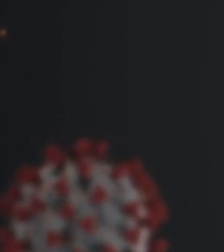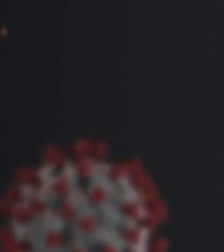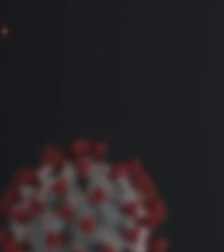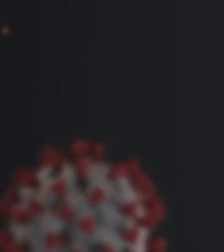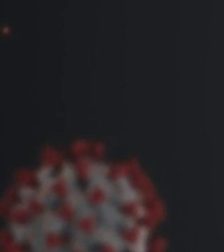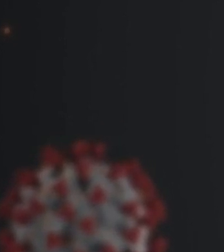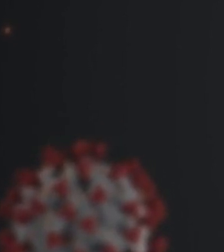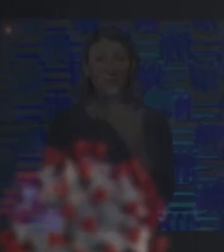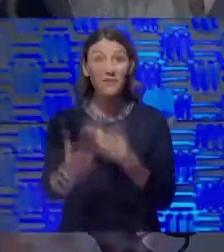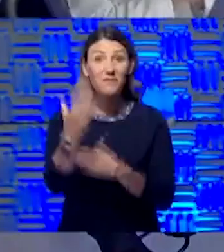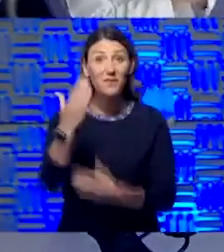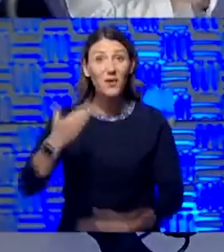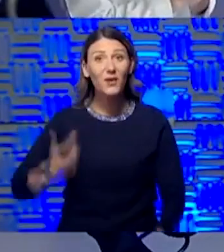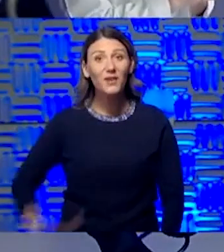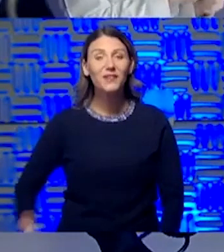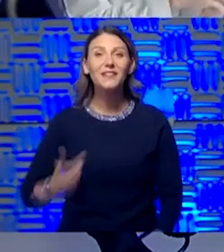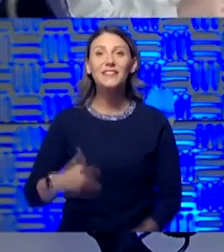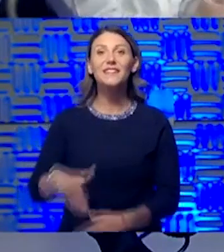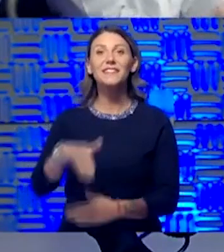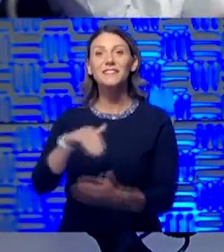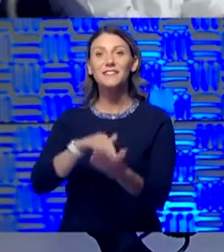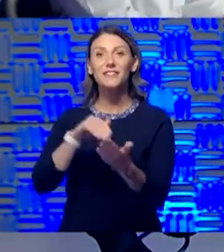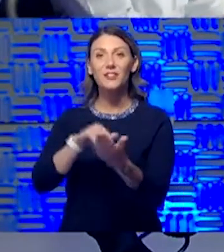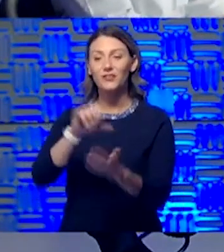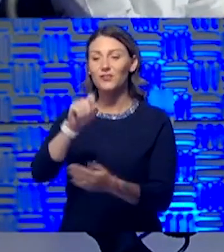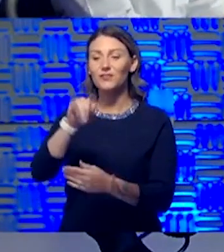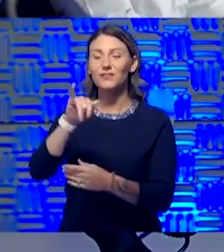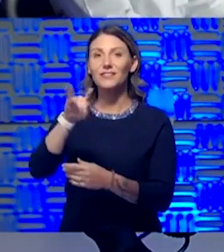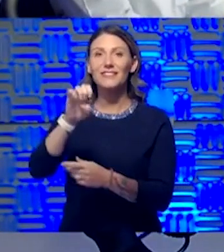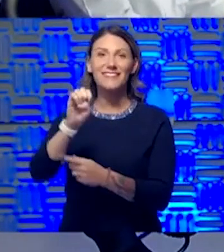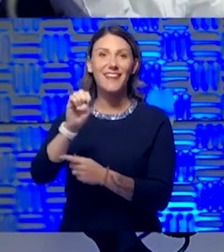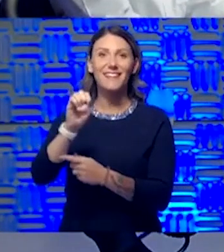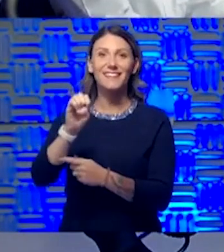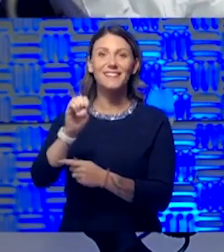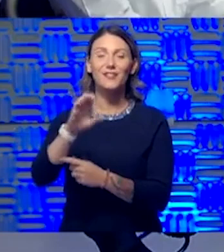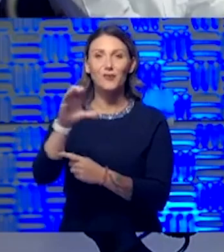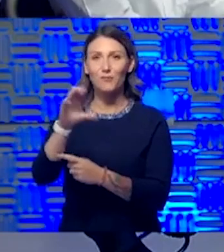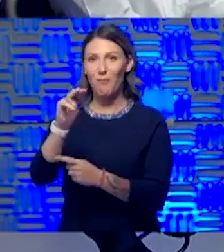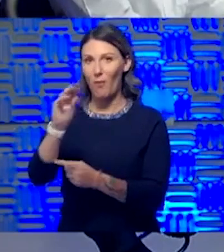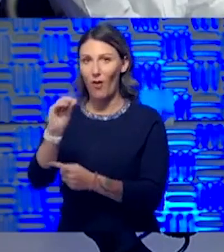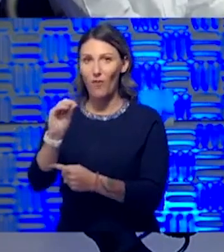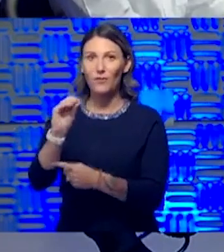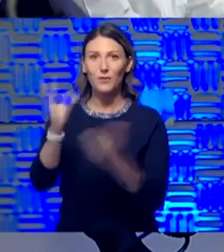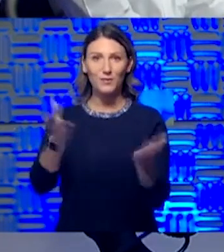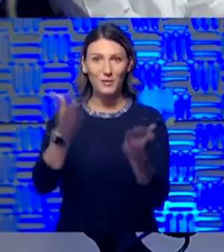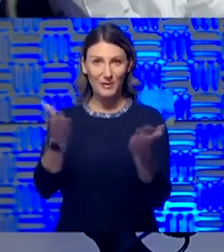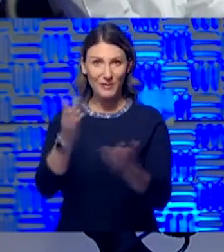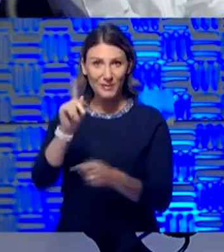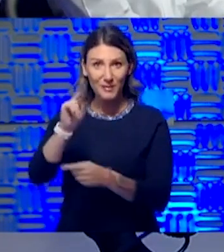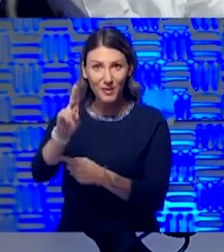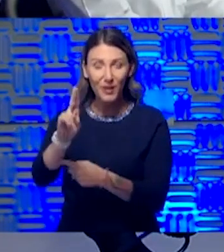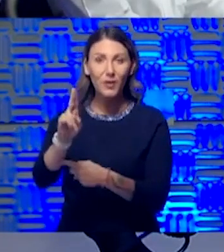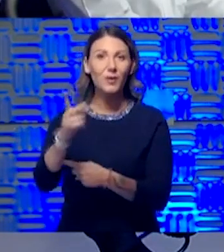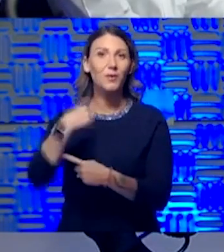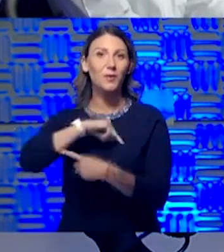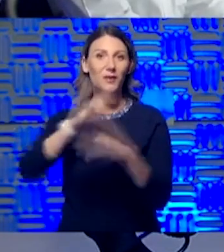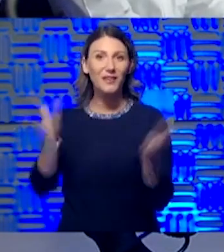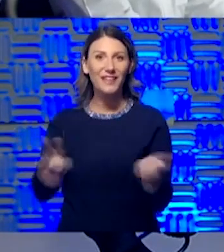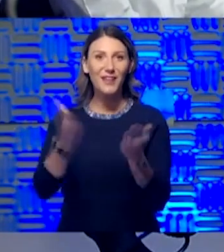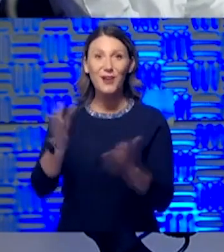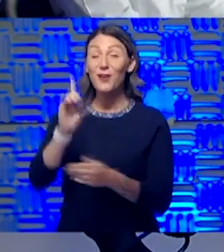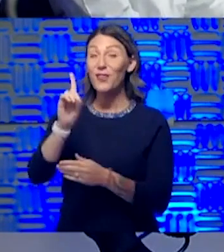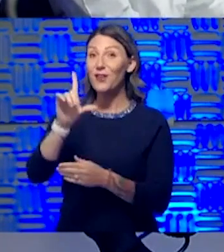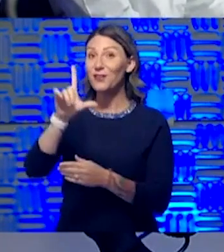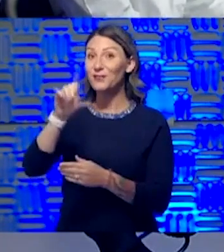Good morning. This is Steve Stites, Chief Medical Officer at the University of Kansas Health System. We're here in the Dolph Simons Family Studio. I said it right